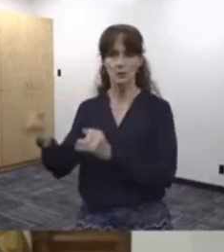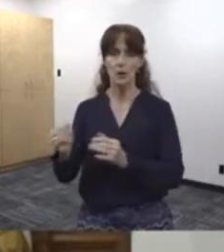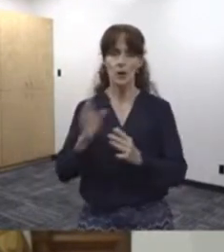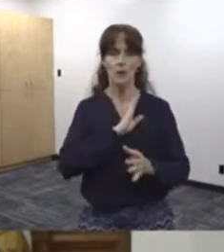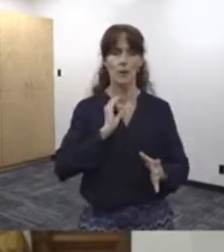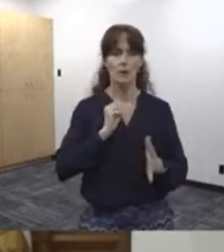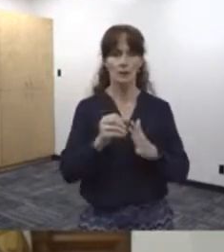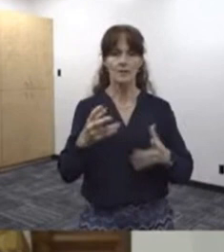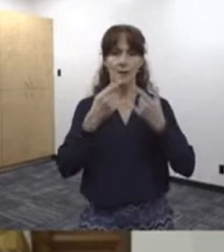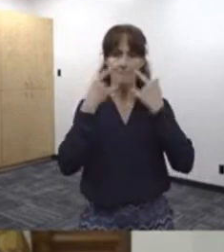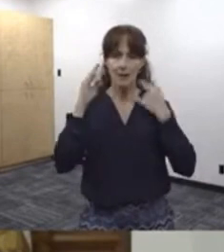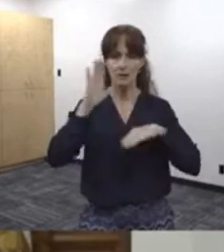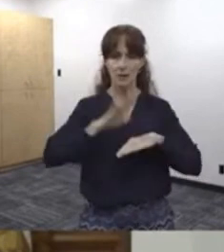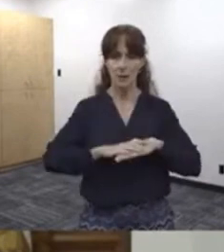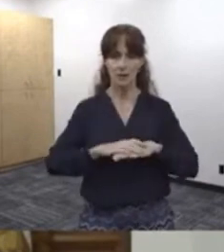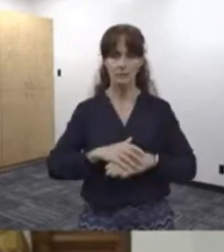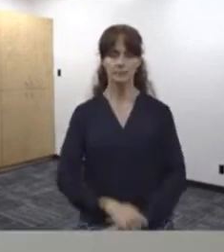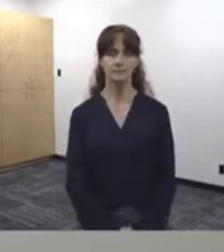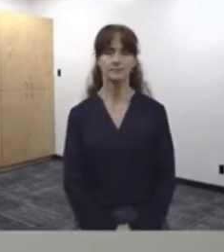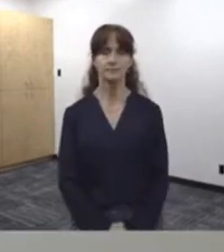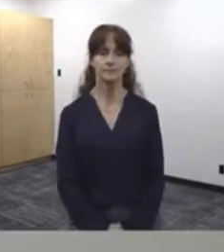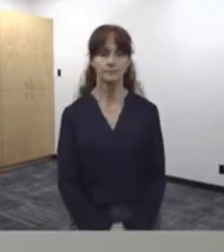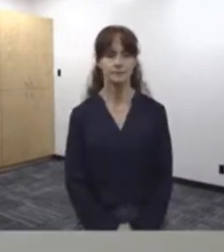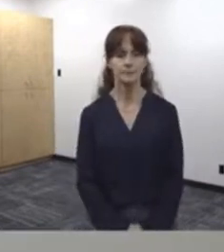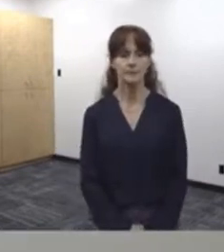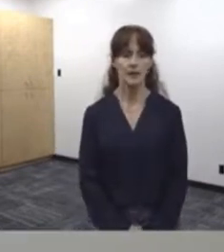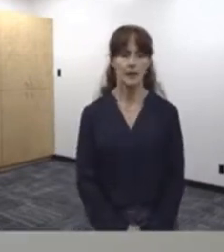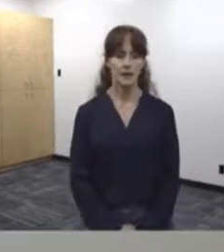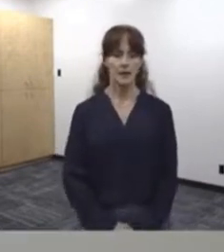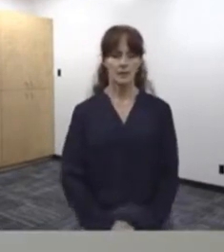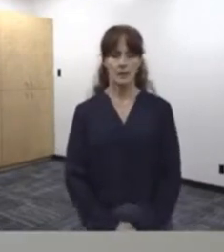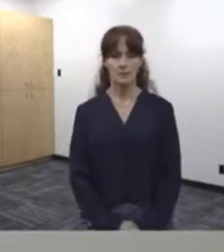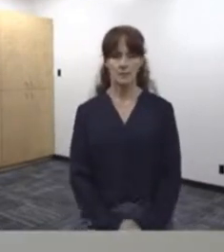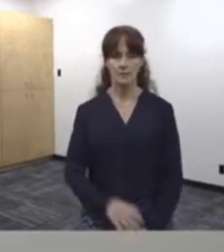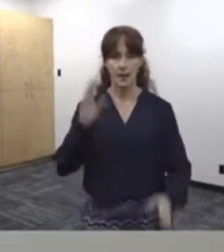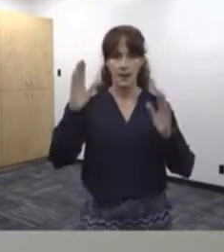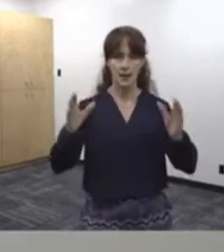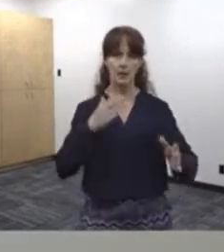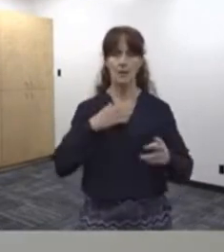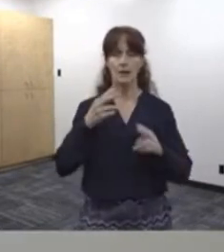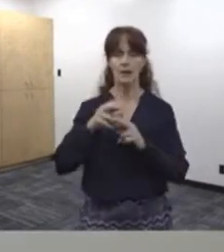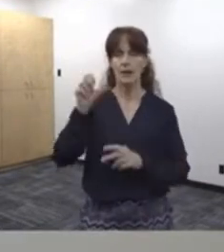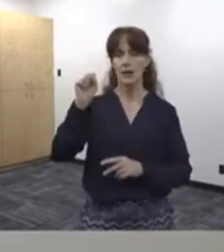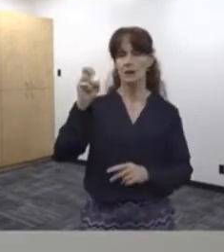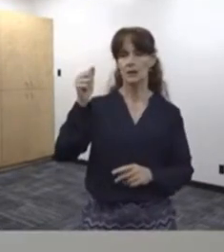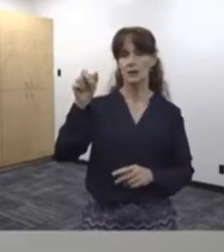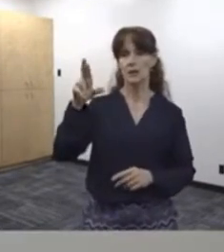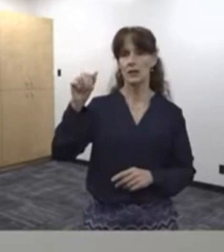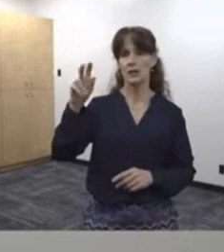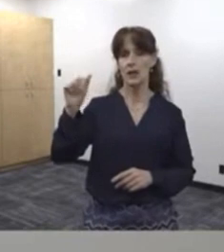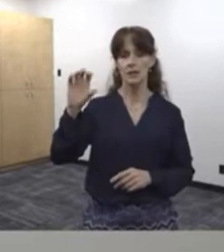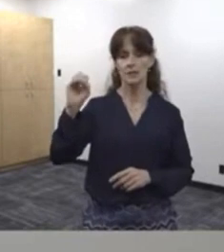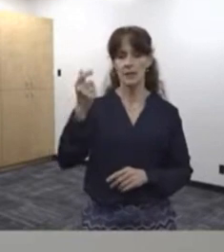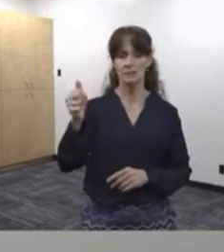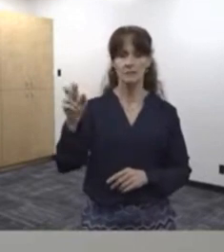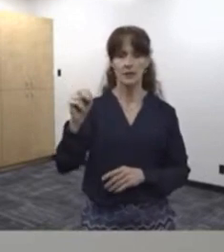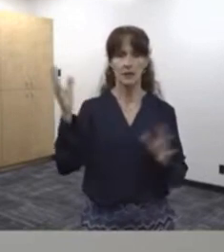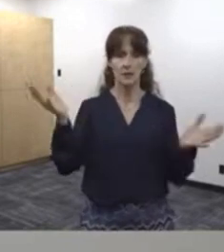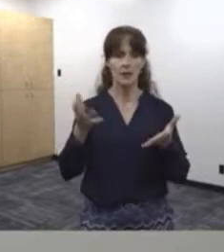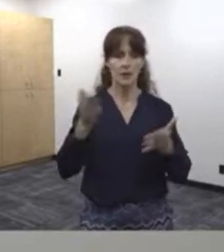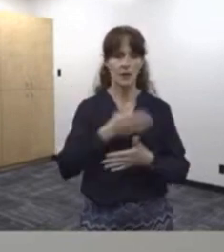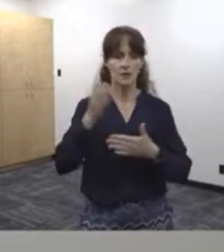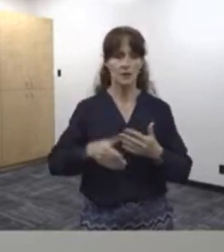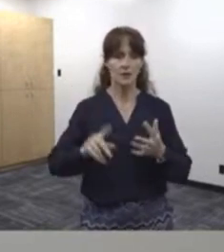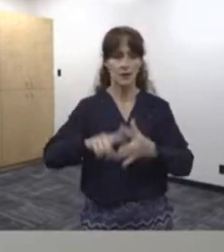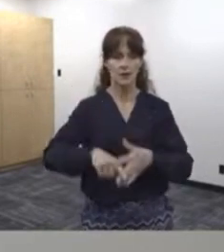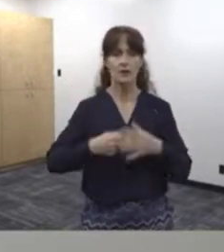you keep your mask on at all times. Okay. Hello, my name is Serena Sampson, and I'm here to finish what